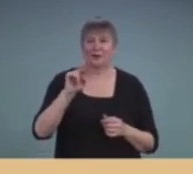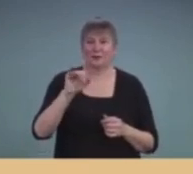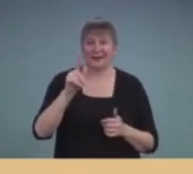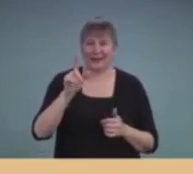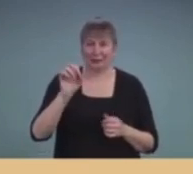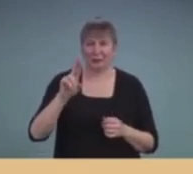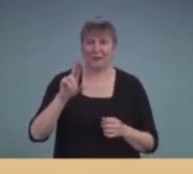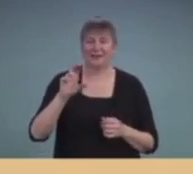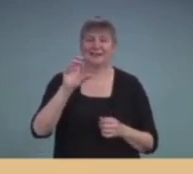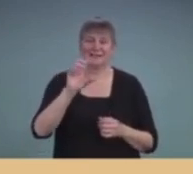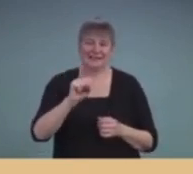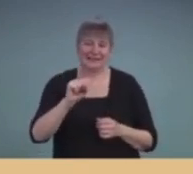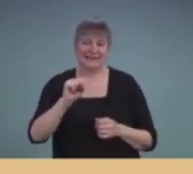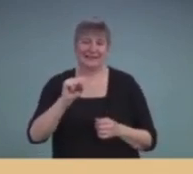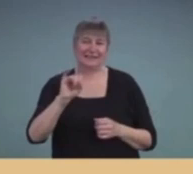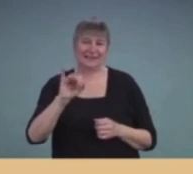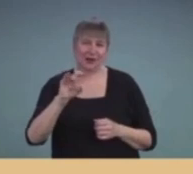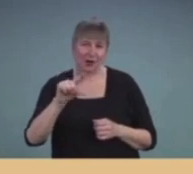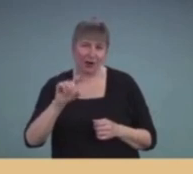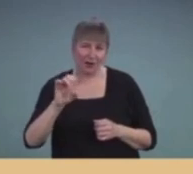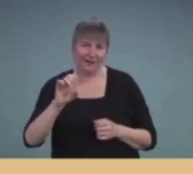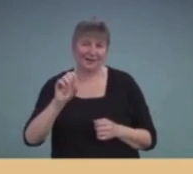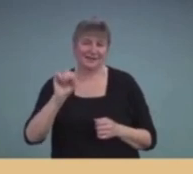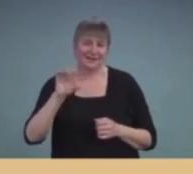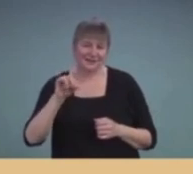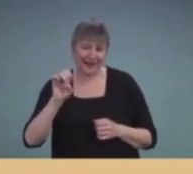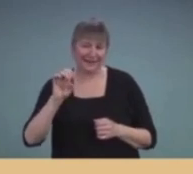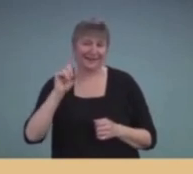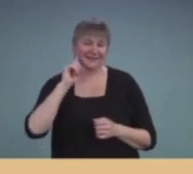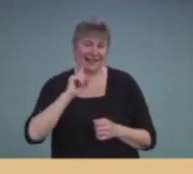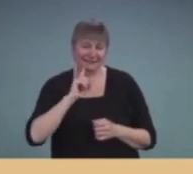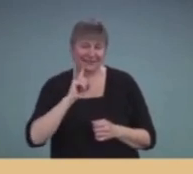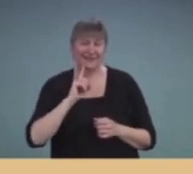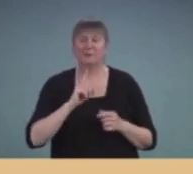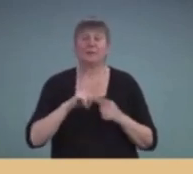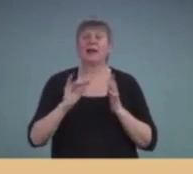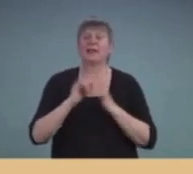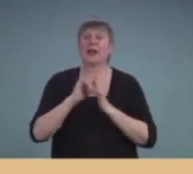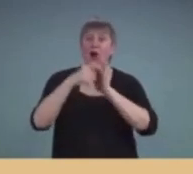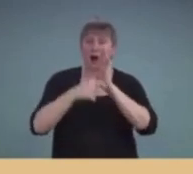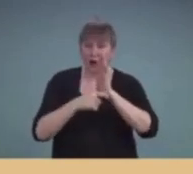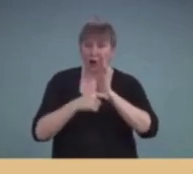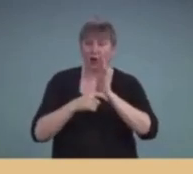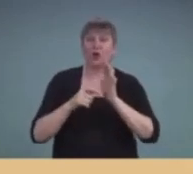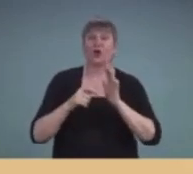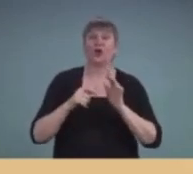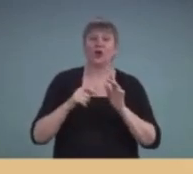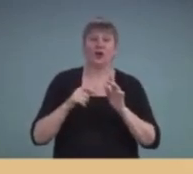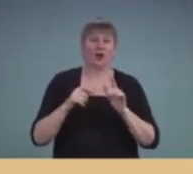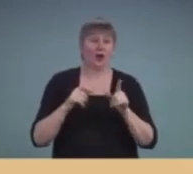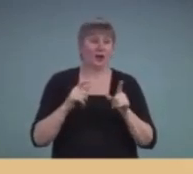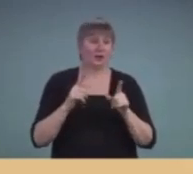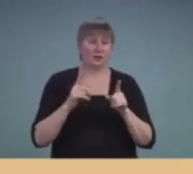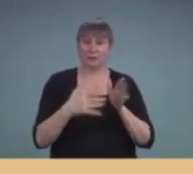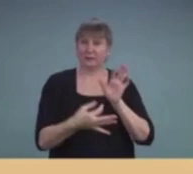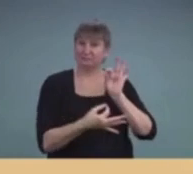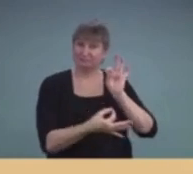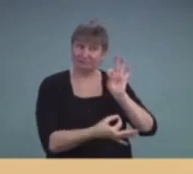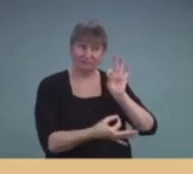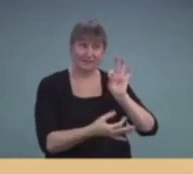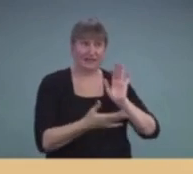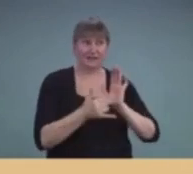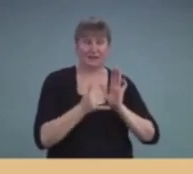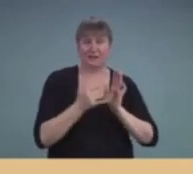out from the Phonak conference in the International Journal of Audiology provides some recommendations.